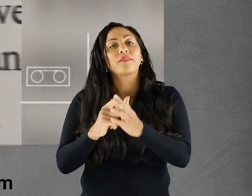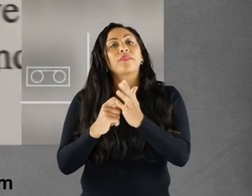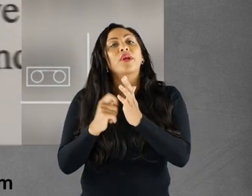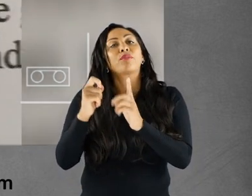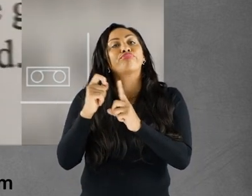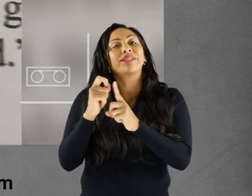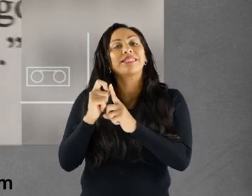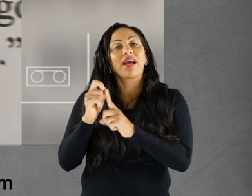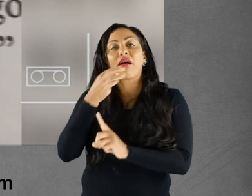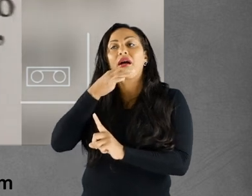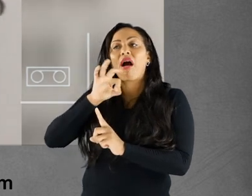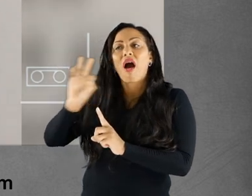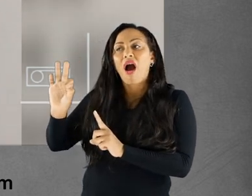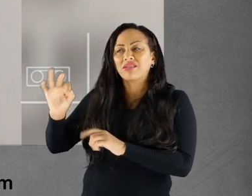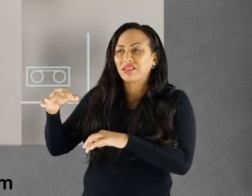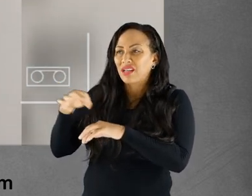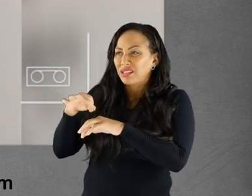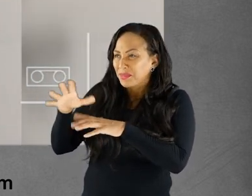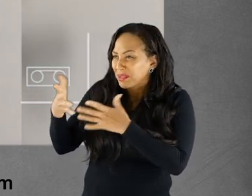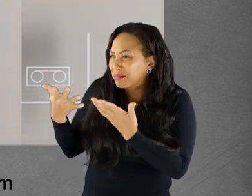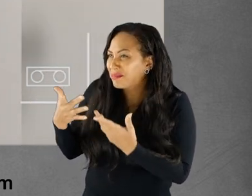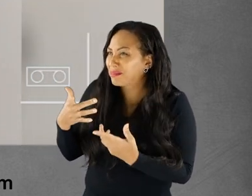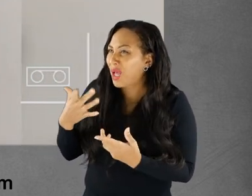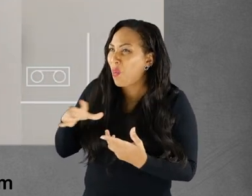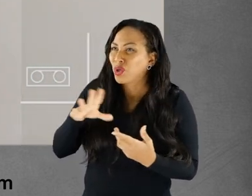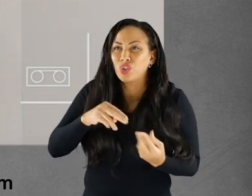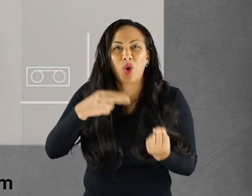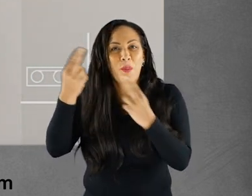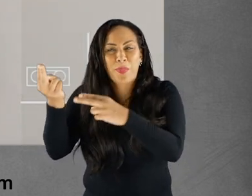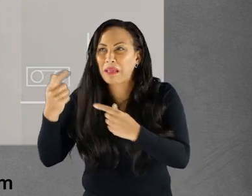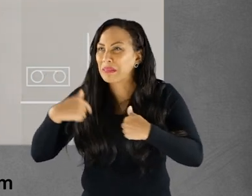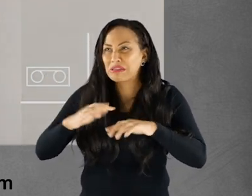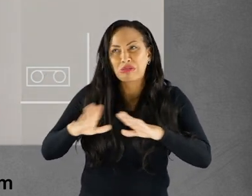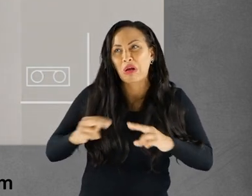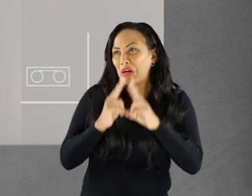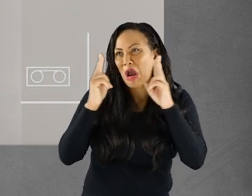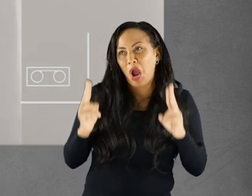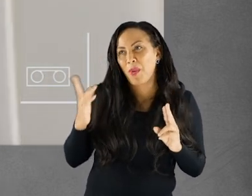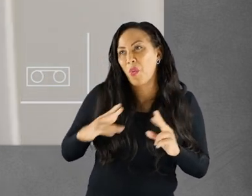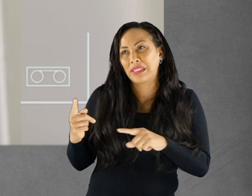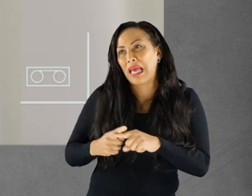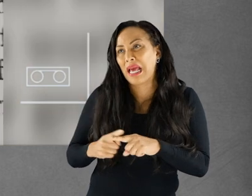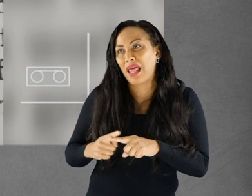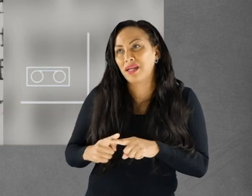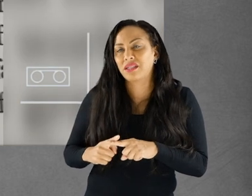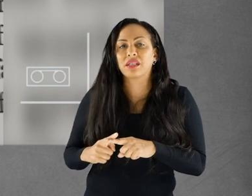Preeti asked her husband, when can we go from here? This is not our home. Our home is where you came from in England.